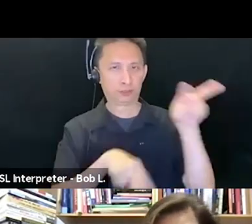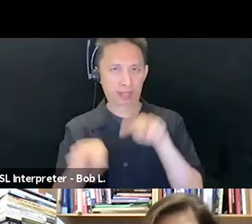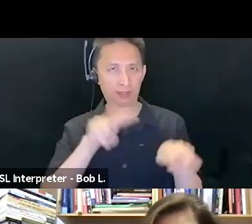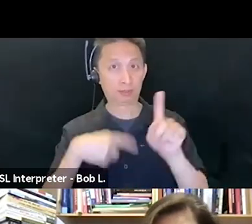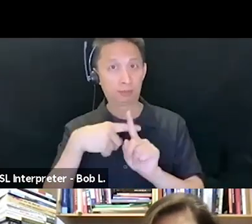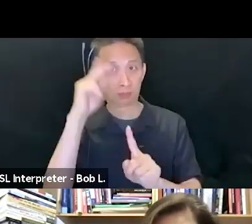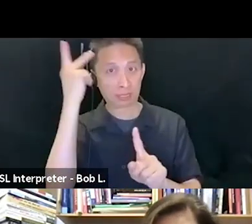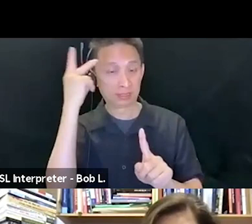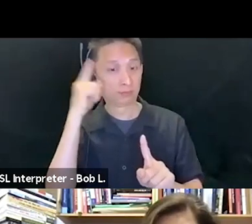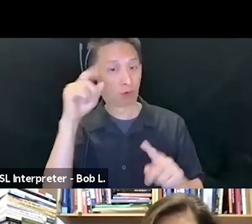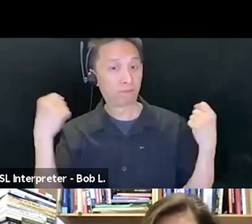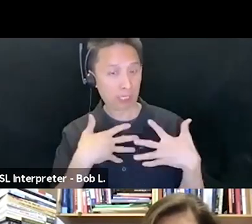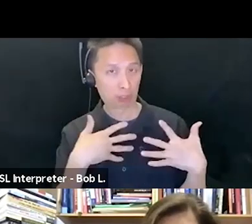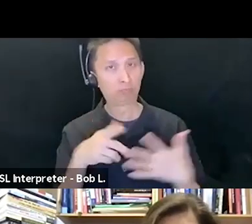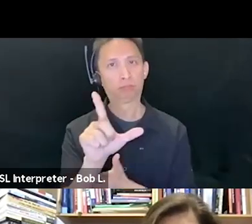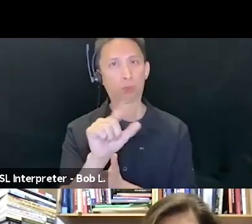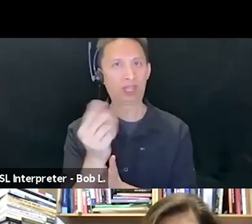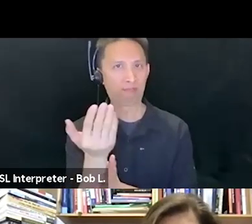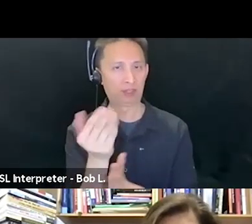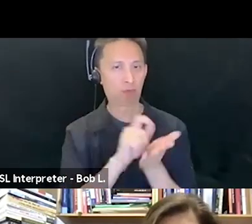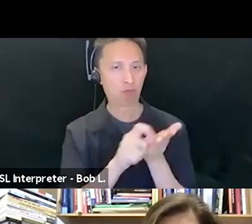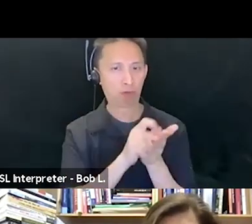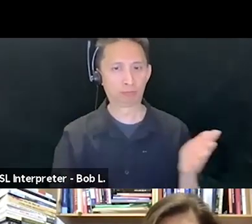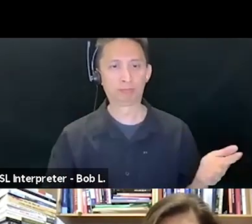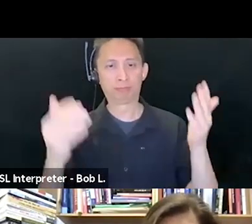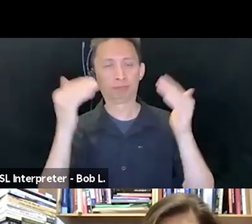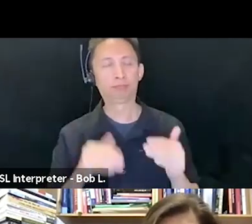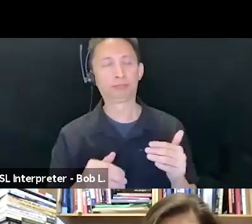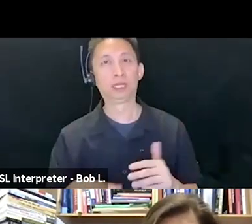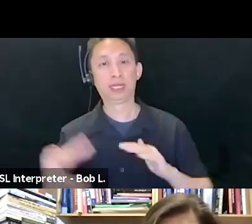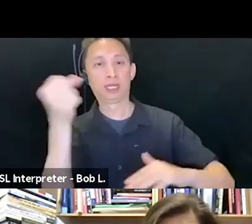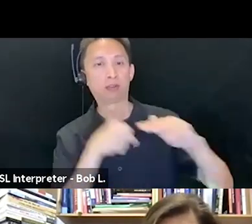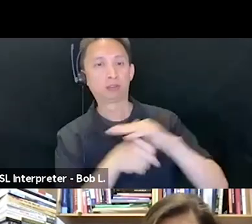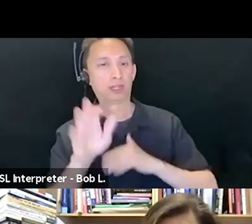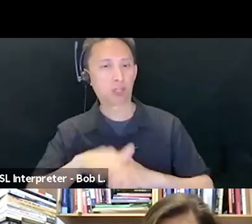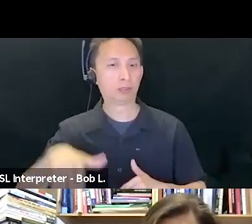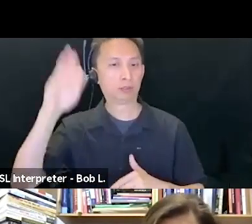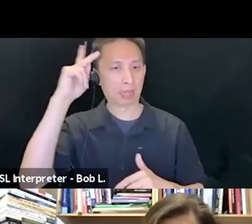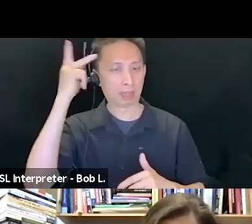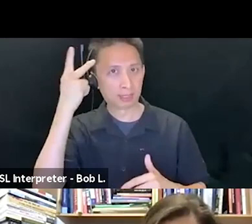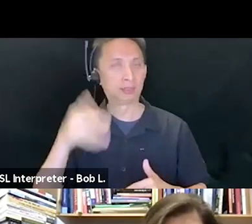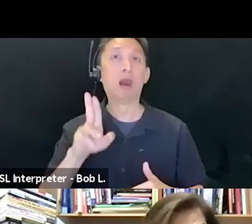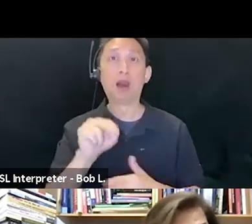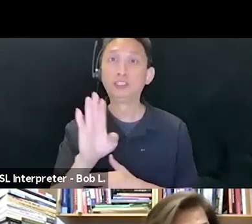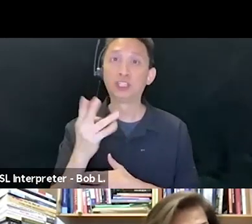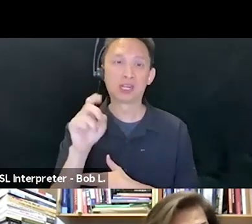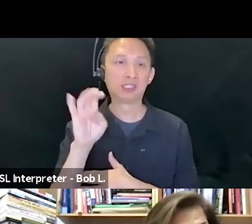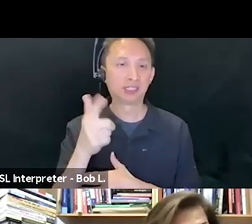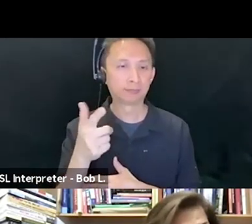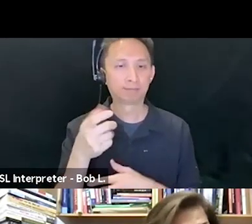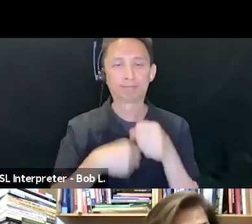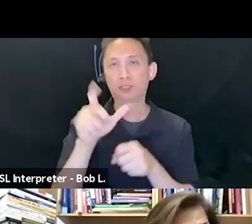Jerusalem, Nadar is a prominent local activist opposing militarization and land dispossession. Along with Laila